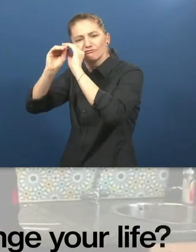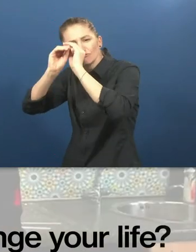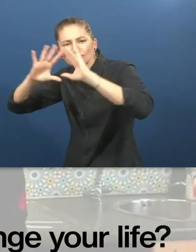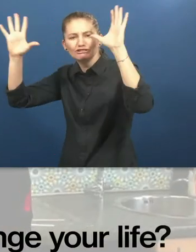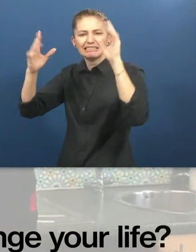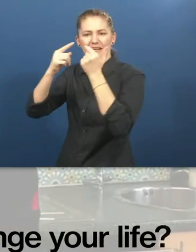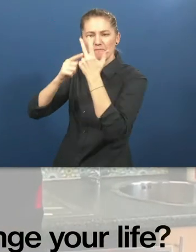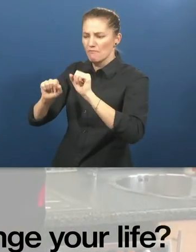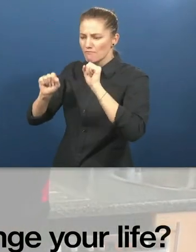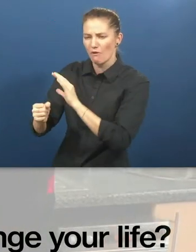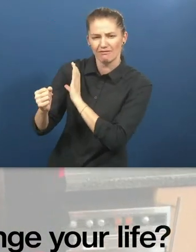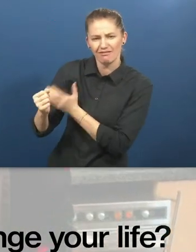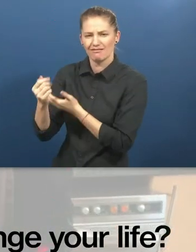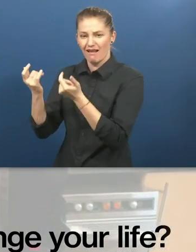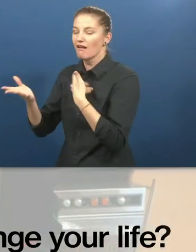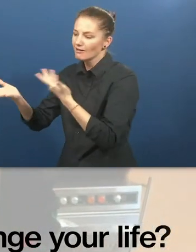solution change your life?